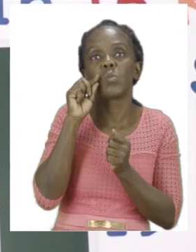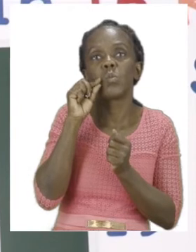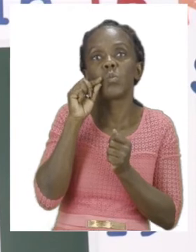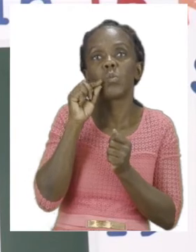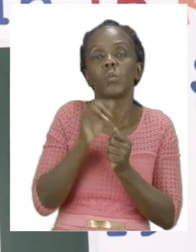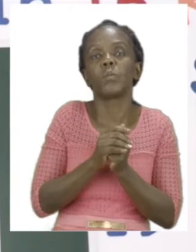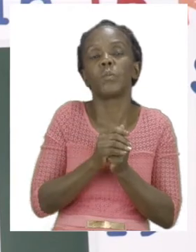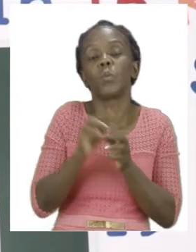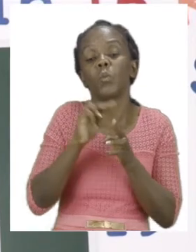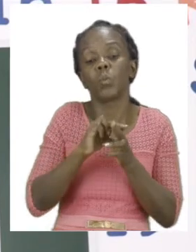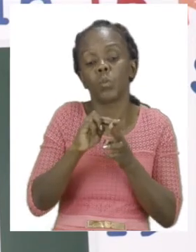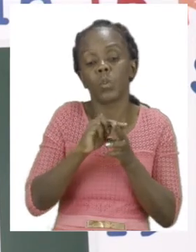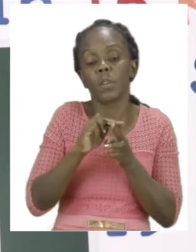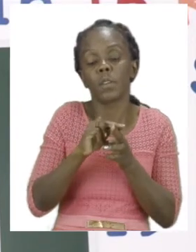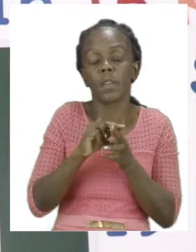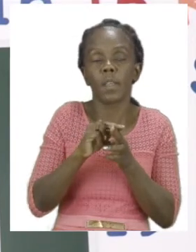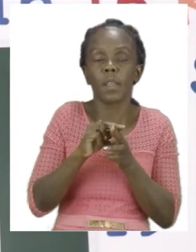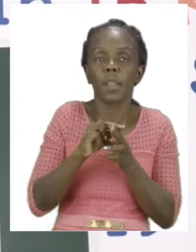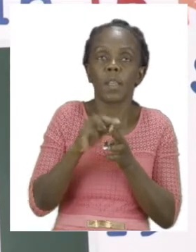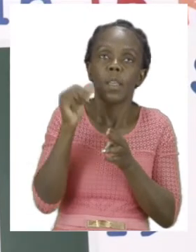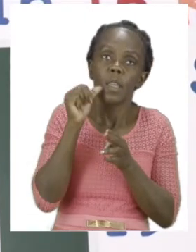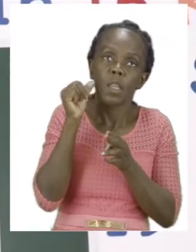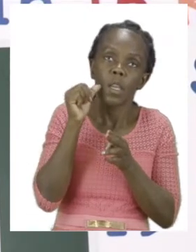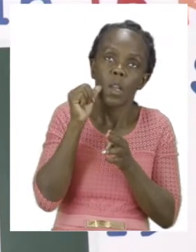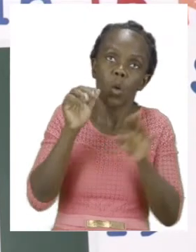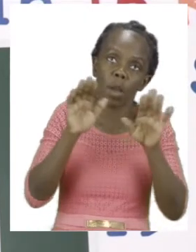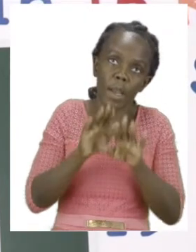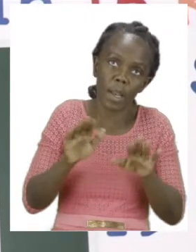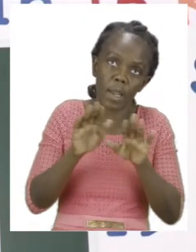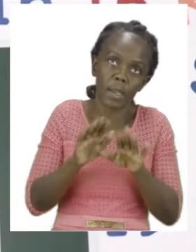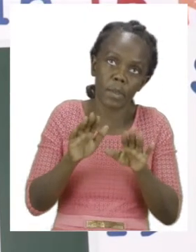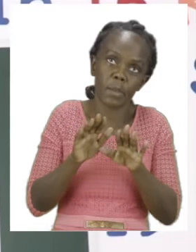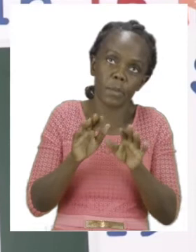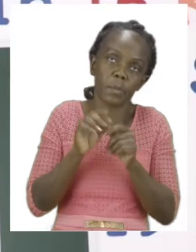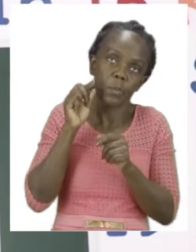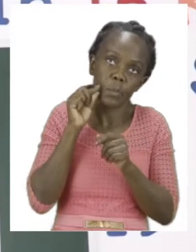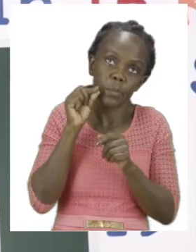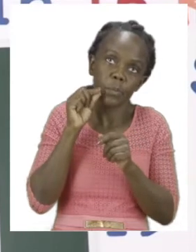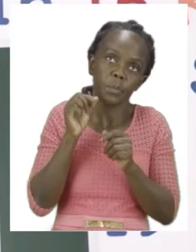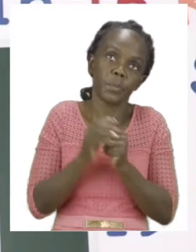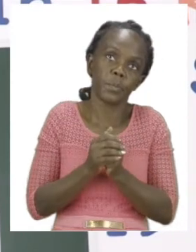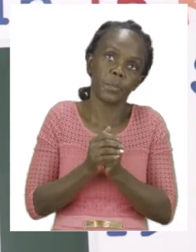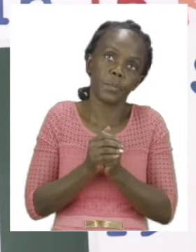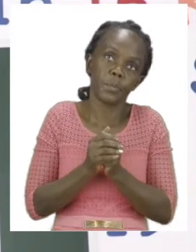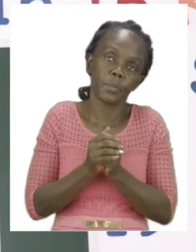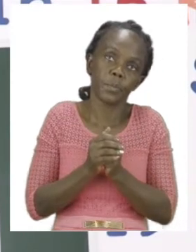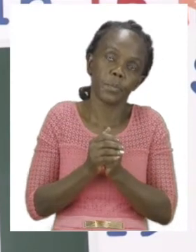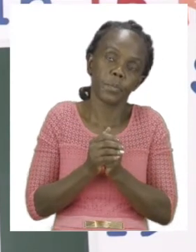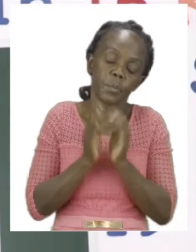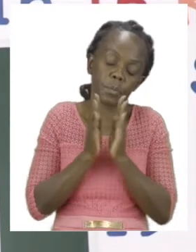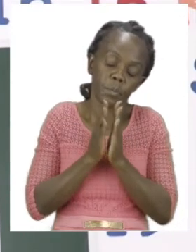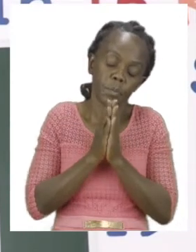color to color the sugar. Again when you're coloring it's either you're coloring from side to